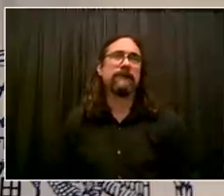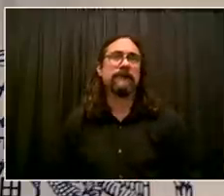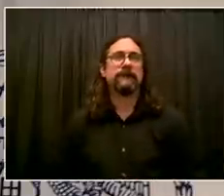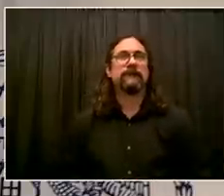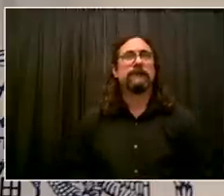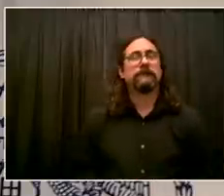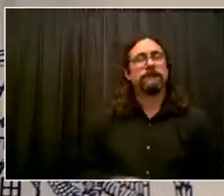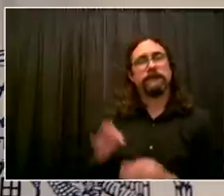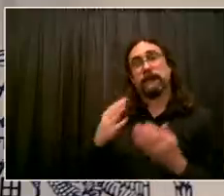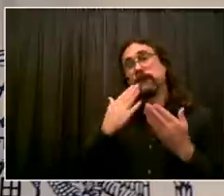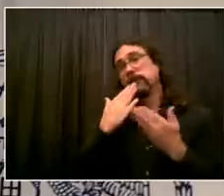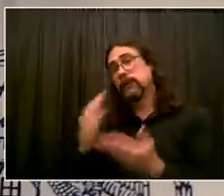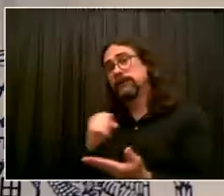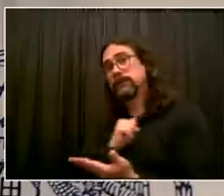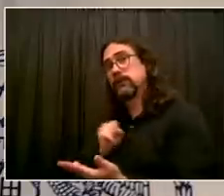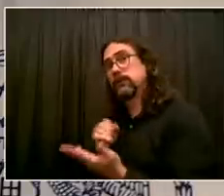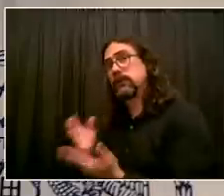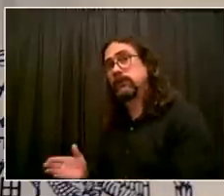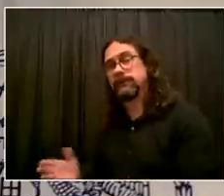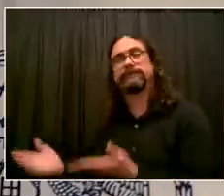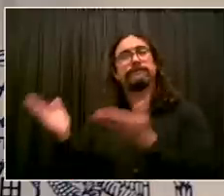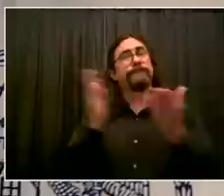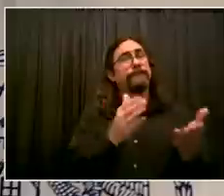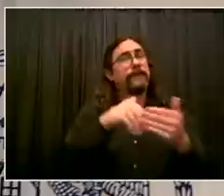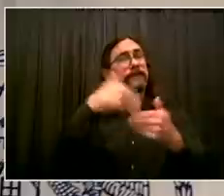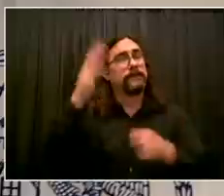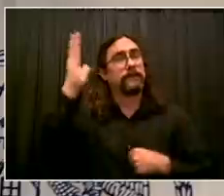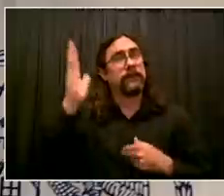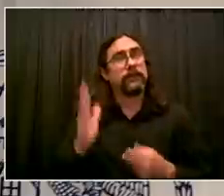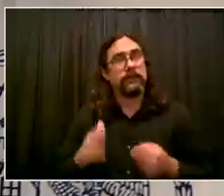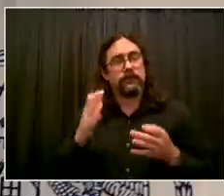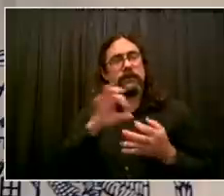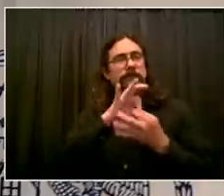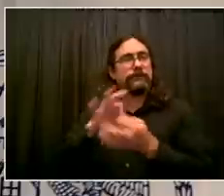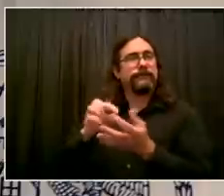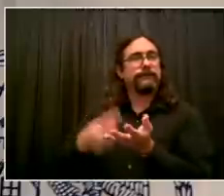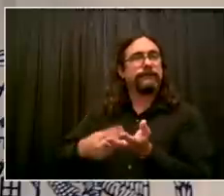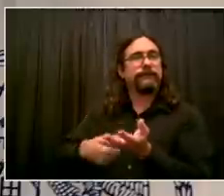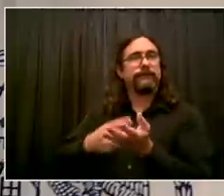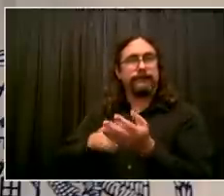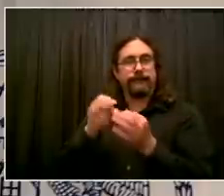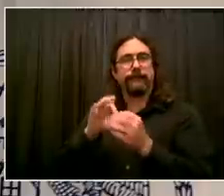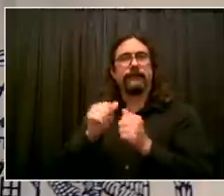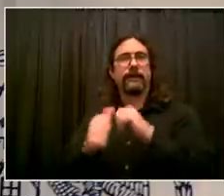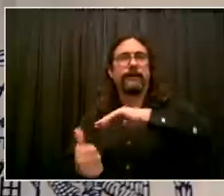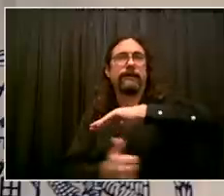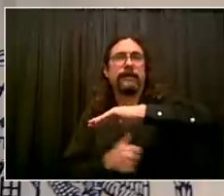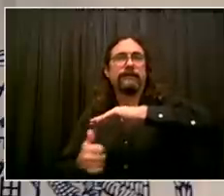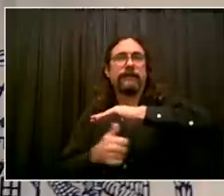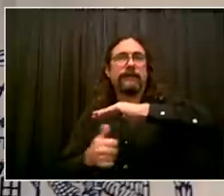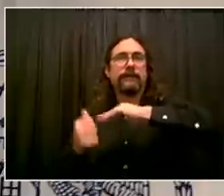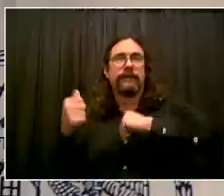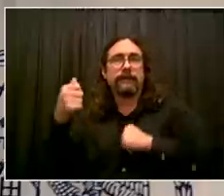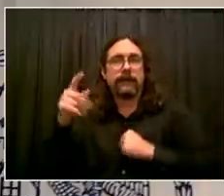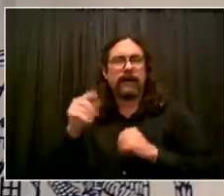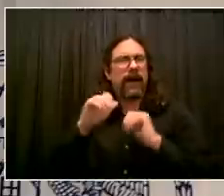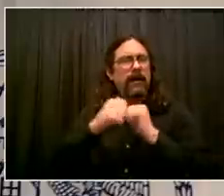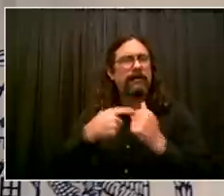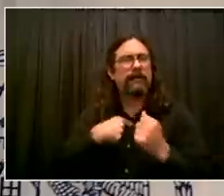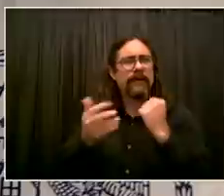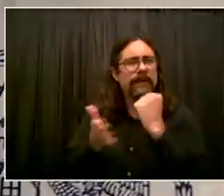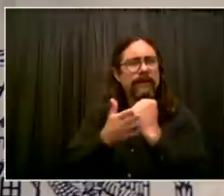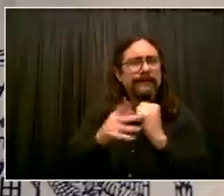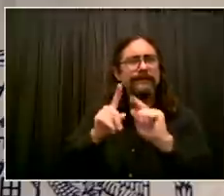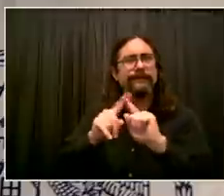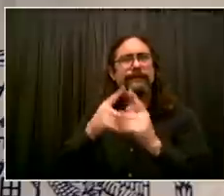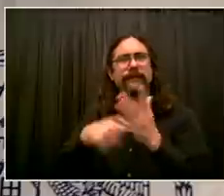the tenants who live in them, trying to find ways to meticulously do the work to get each and every one converted. It's going to take a long time, but